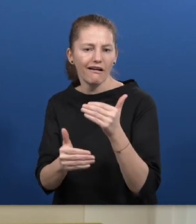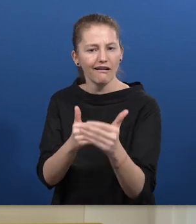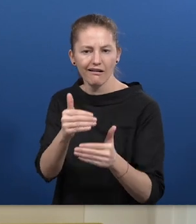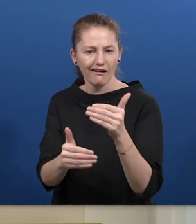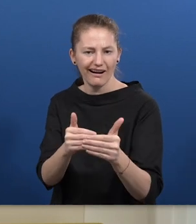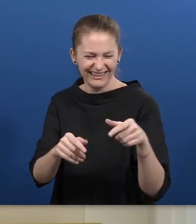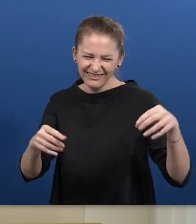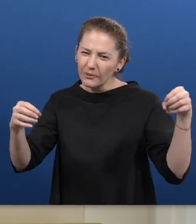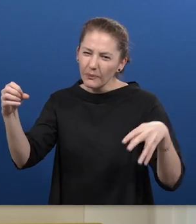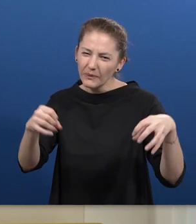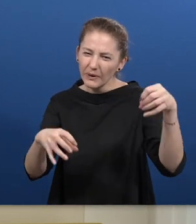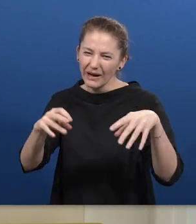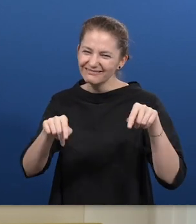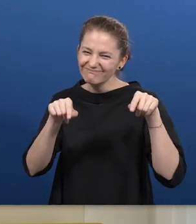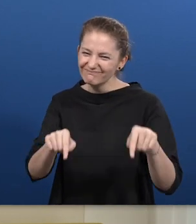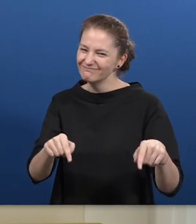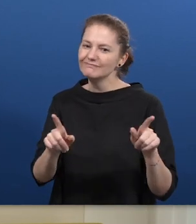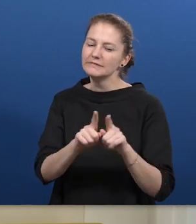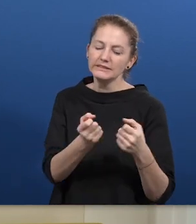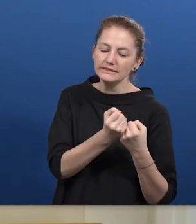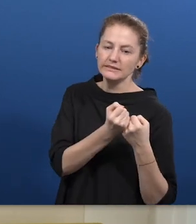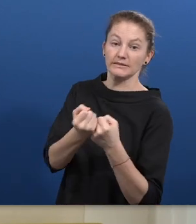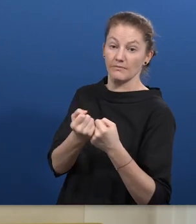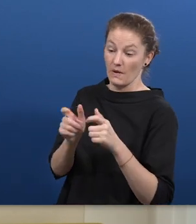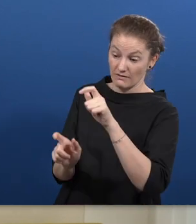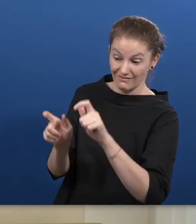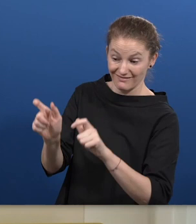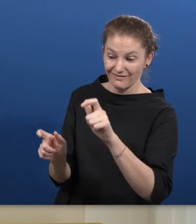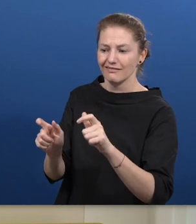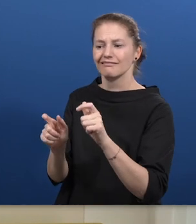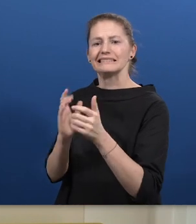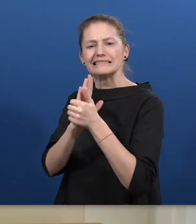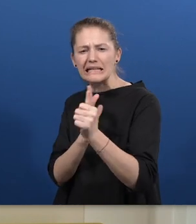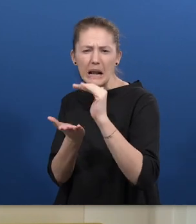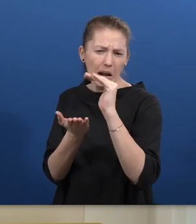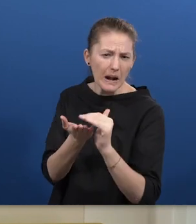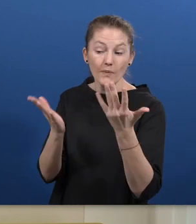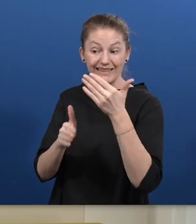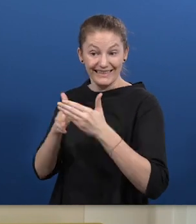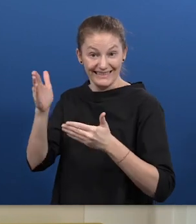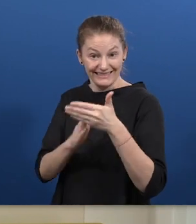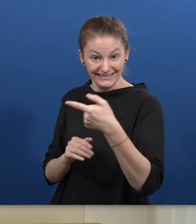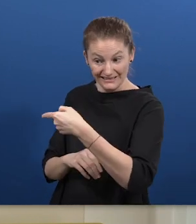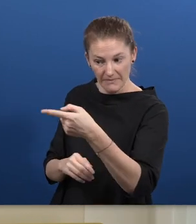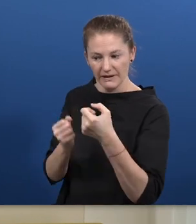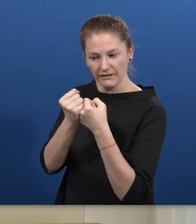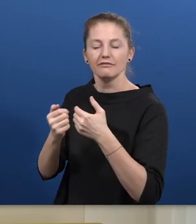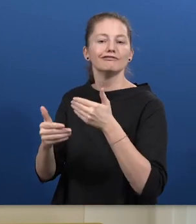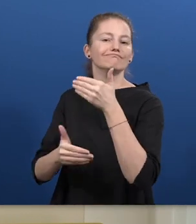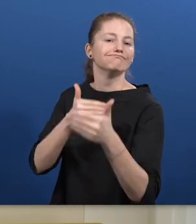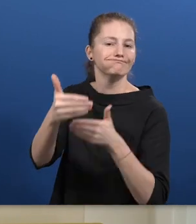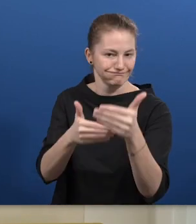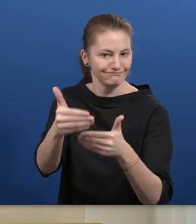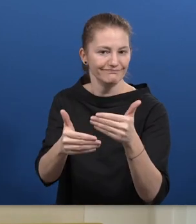workstation offers cognitive support to operators that are low-skilled or that have a disability. Our solution